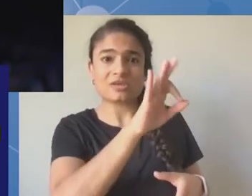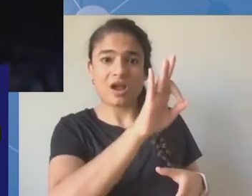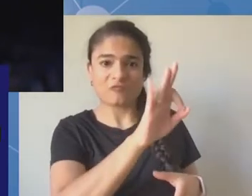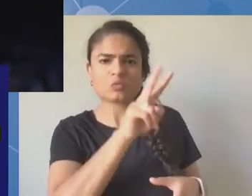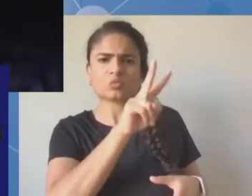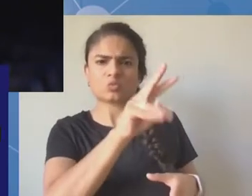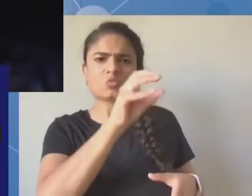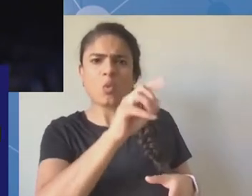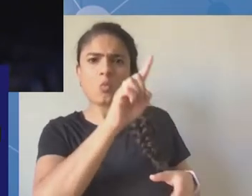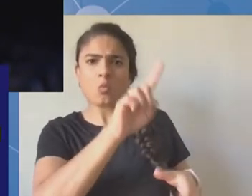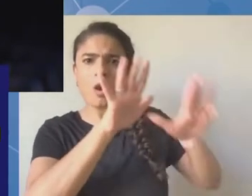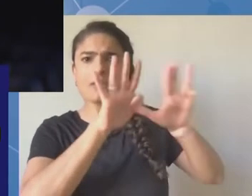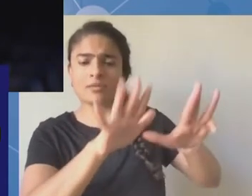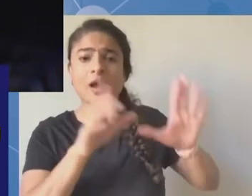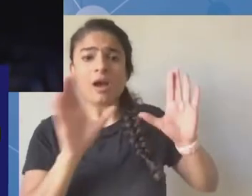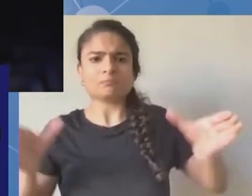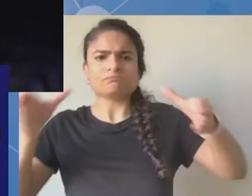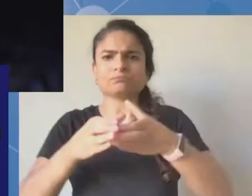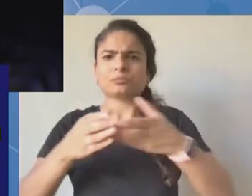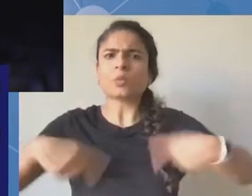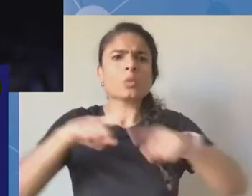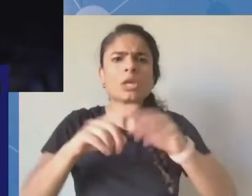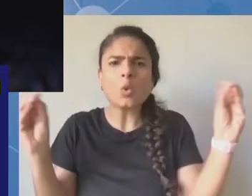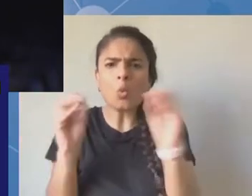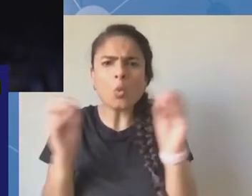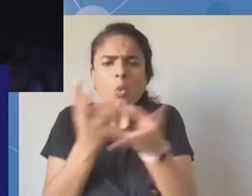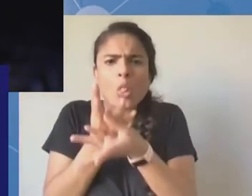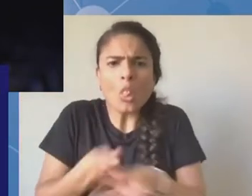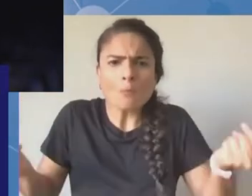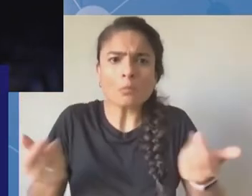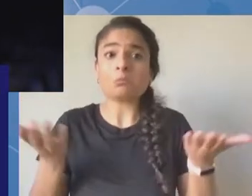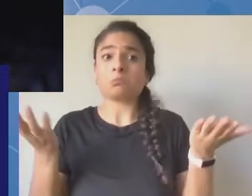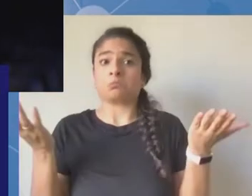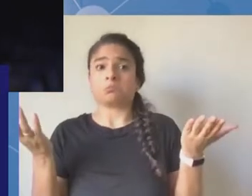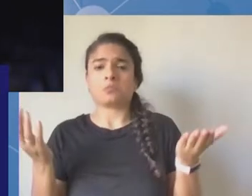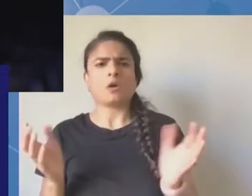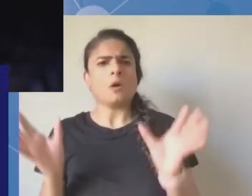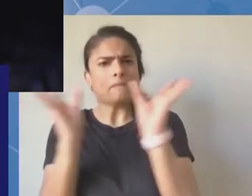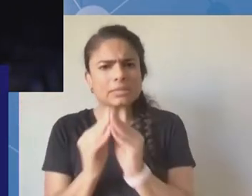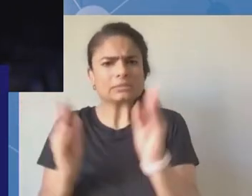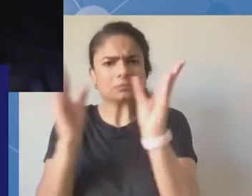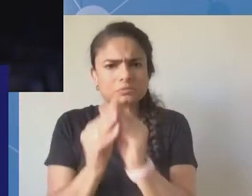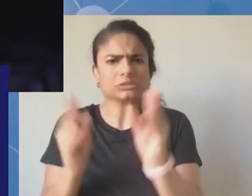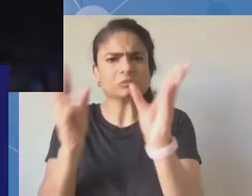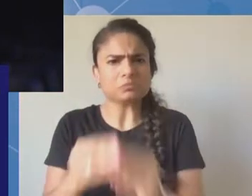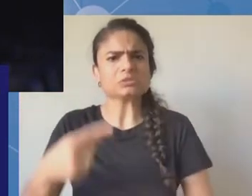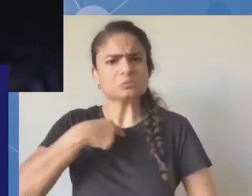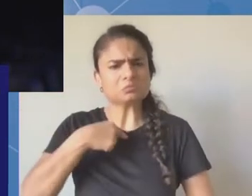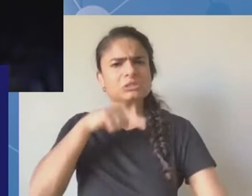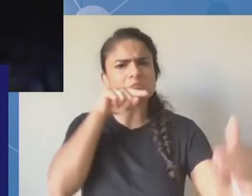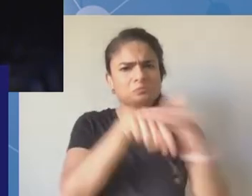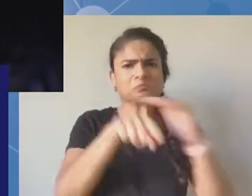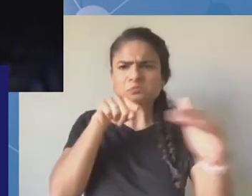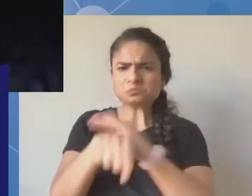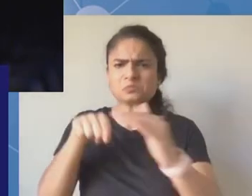and leaving many wounded. All in order to prevent Sudanese people from documenting the military human rights violations. Sudanese people in